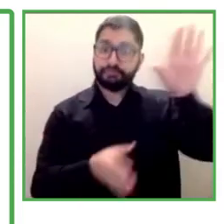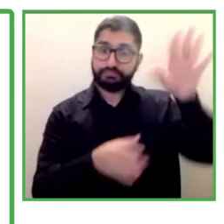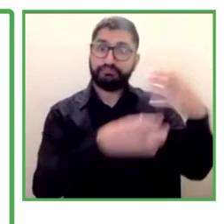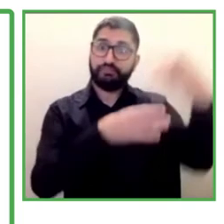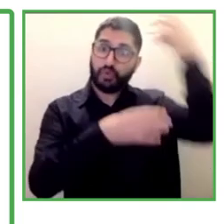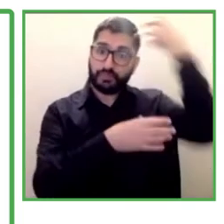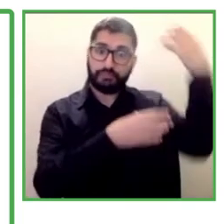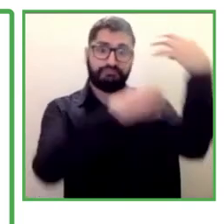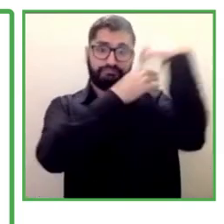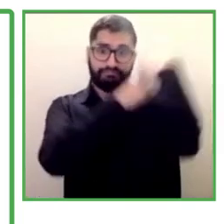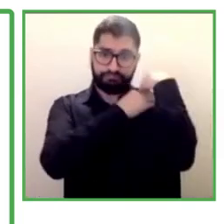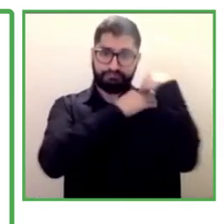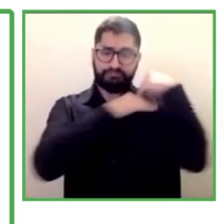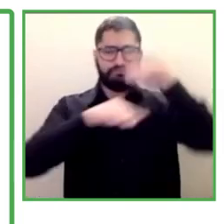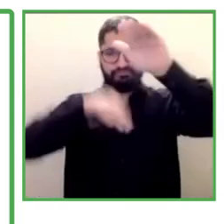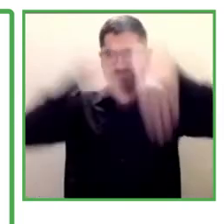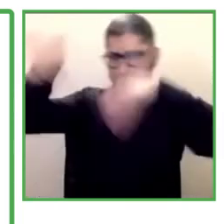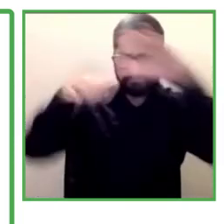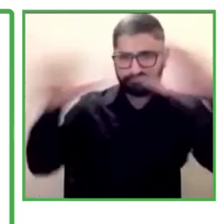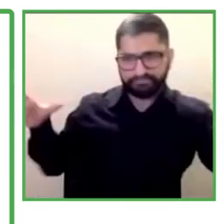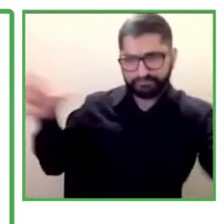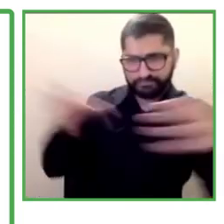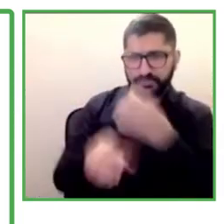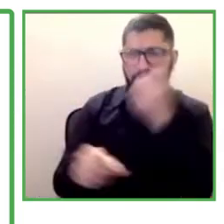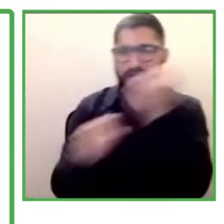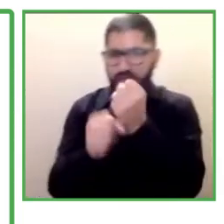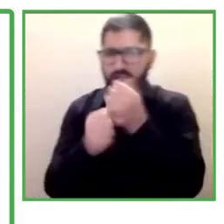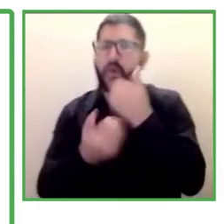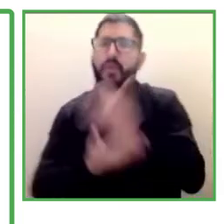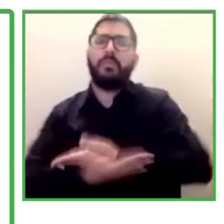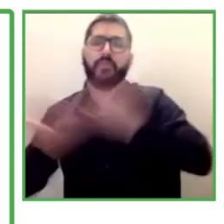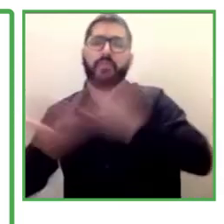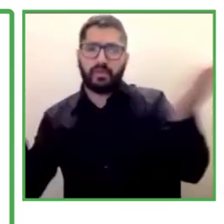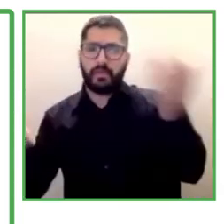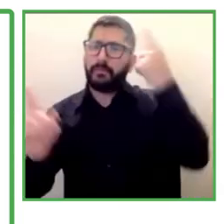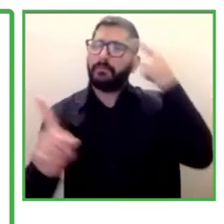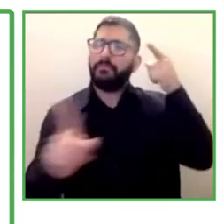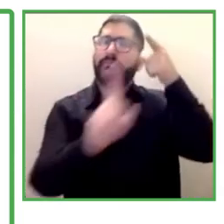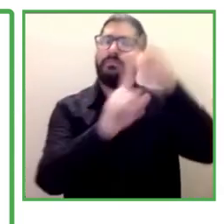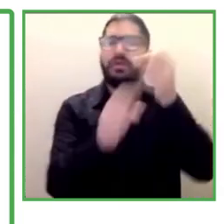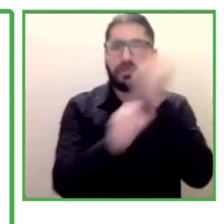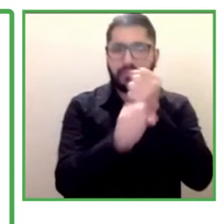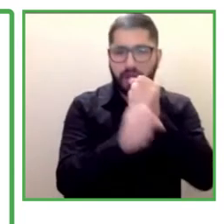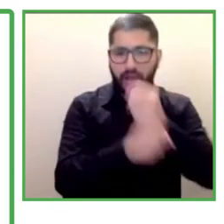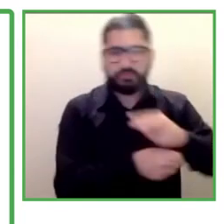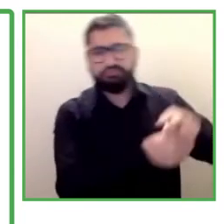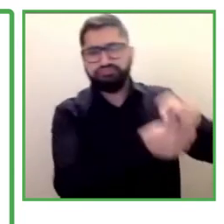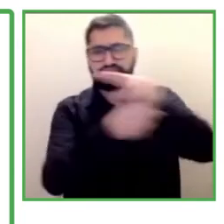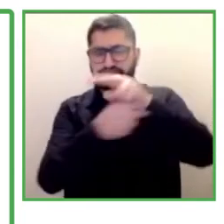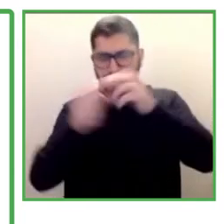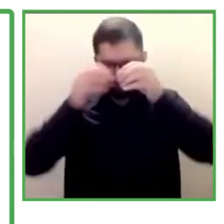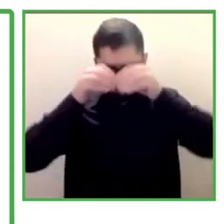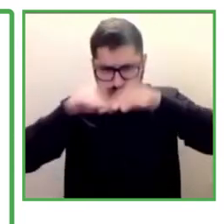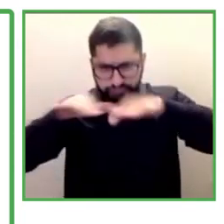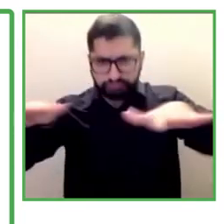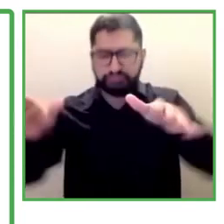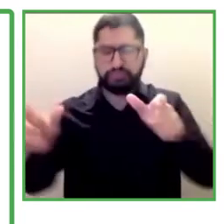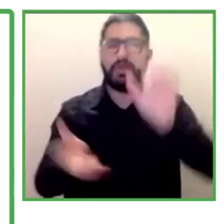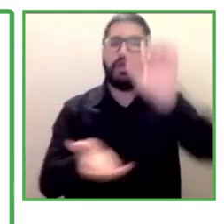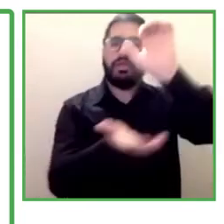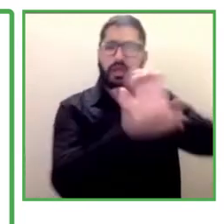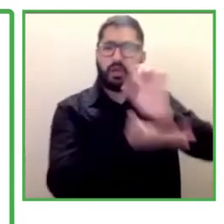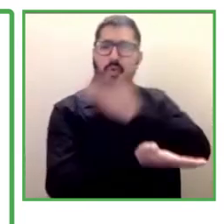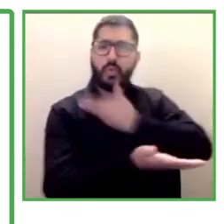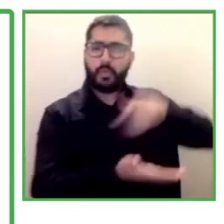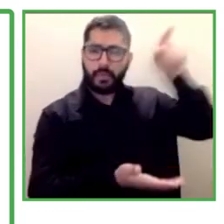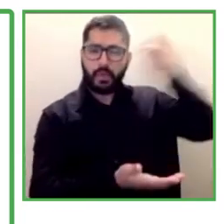the public callings for public jobs for general administration of the state in our country, in